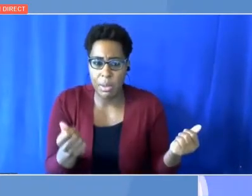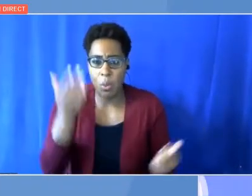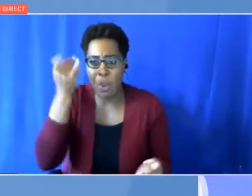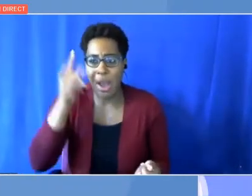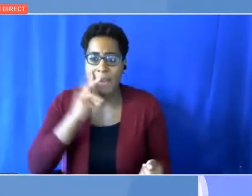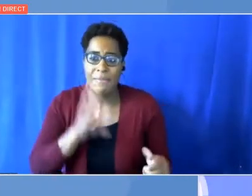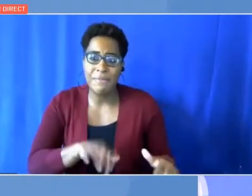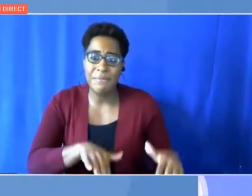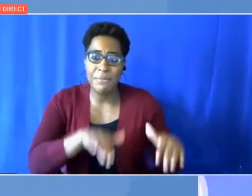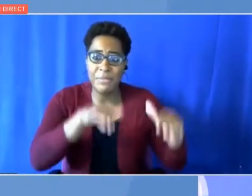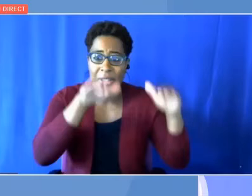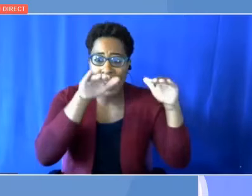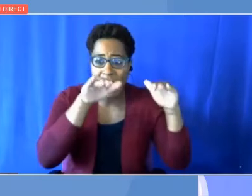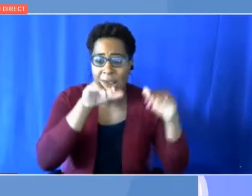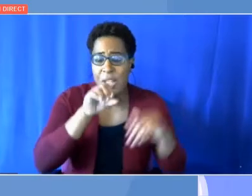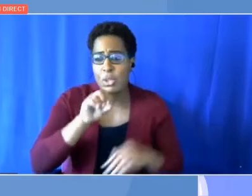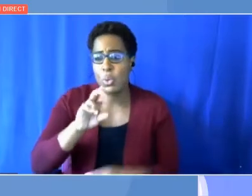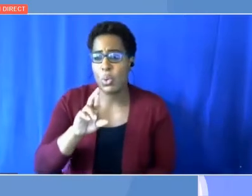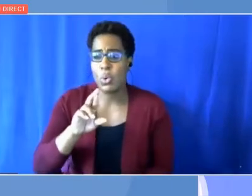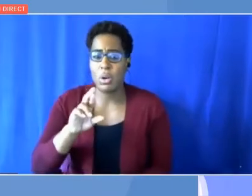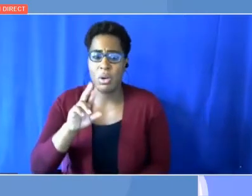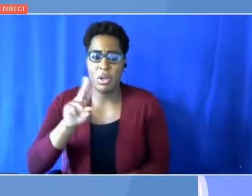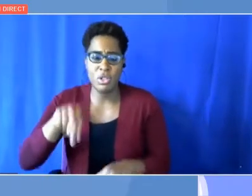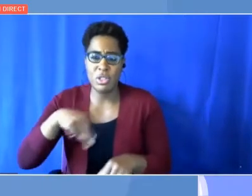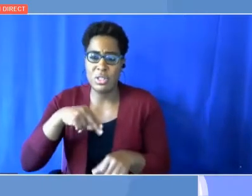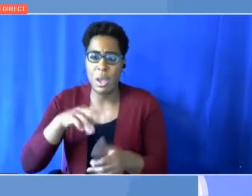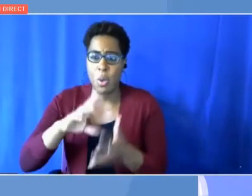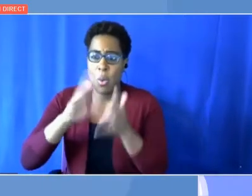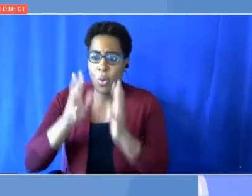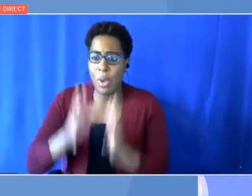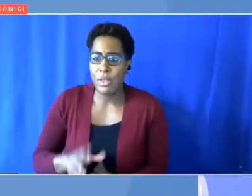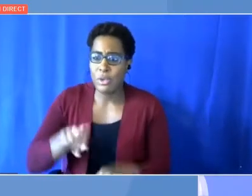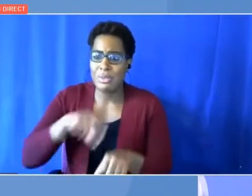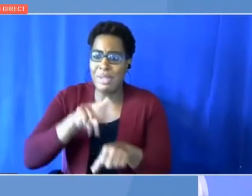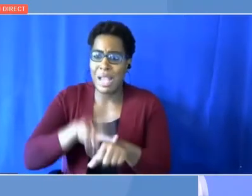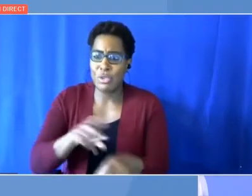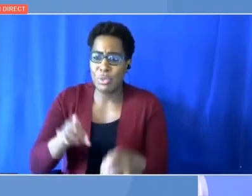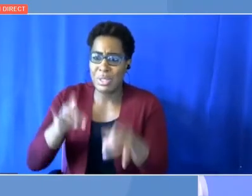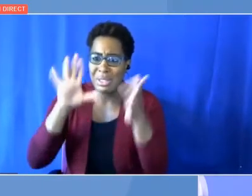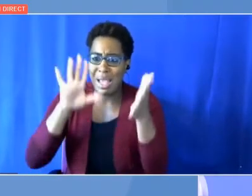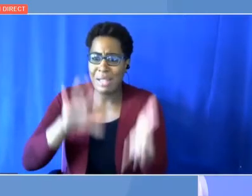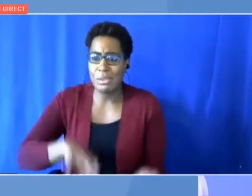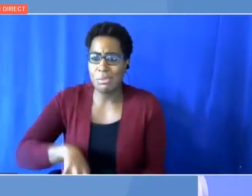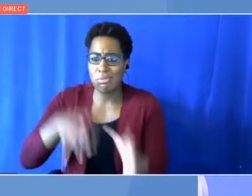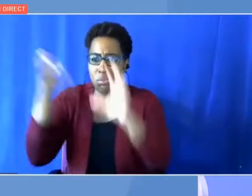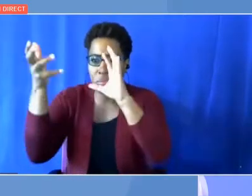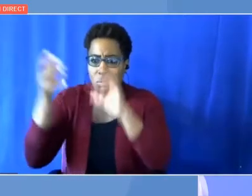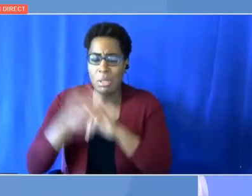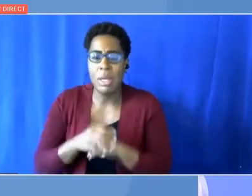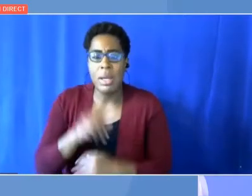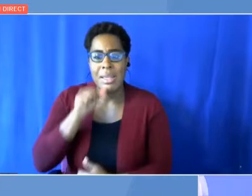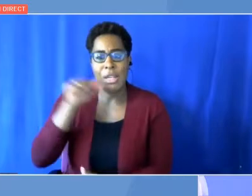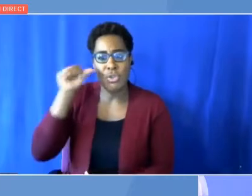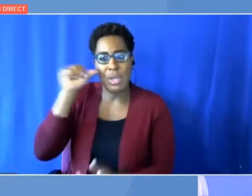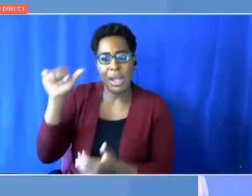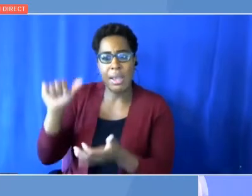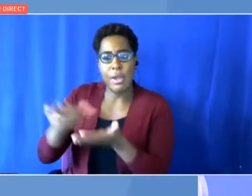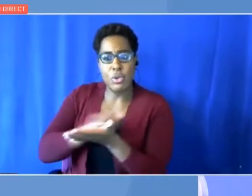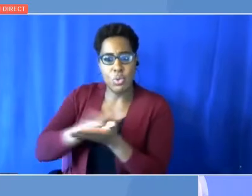natural disasters, etc. And yesterday in New York, I was having breakfast with the